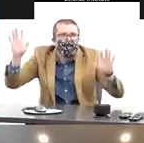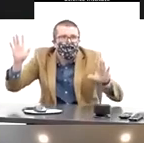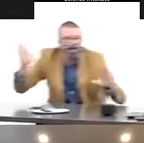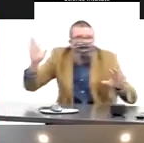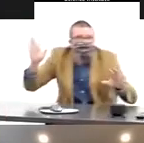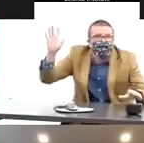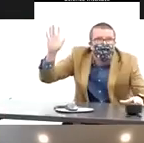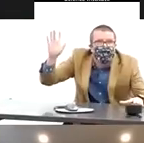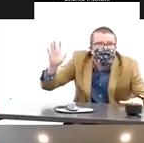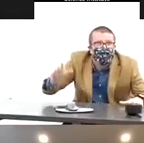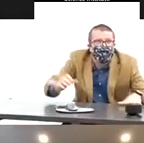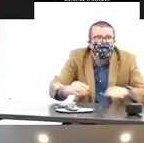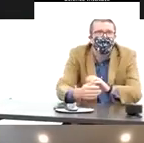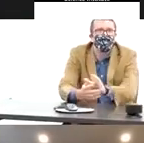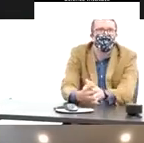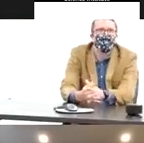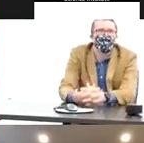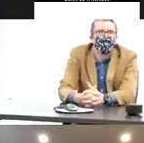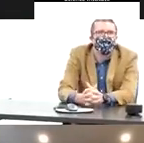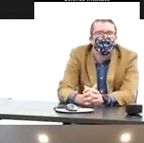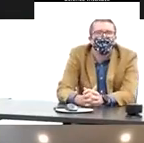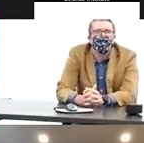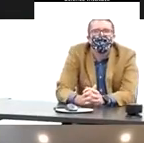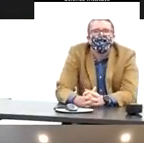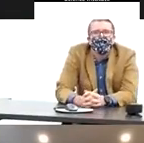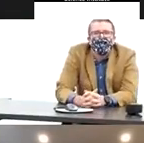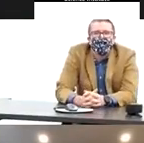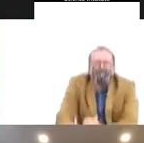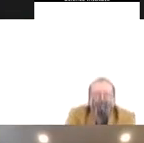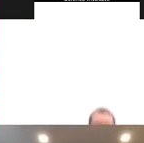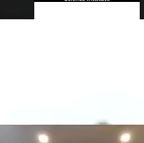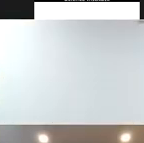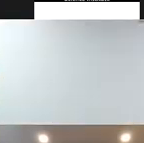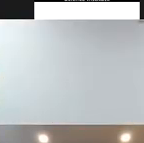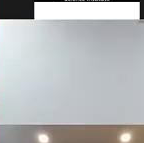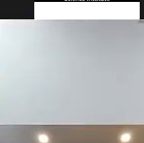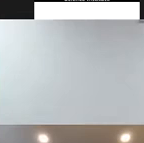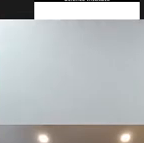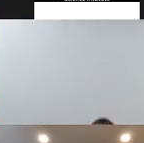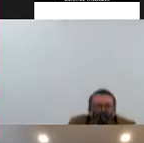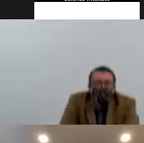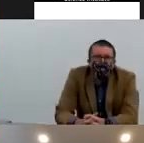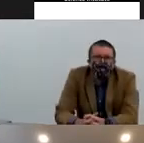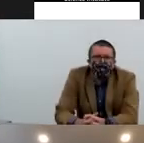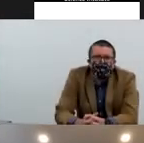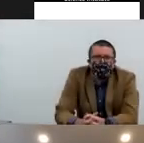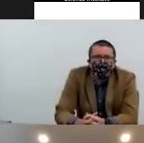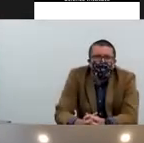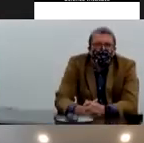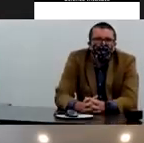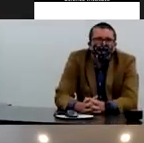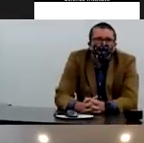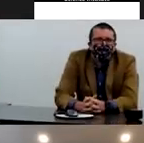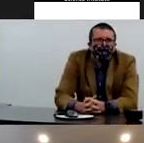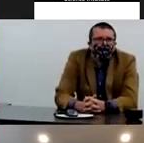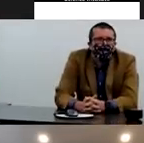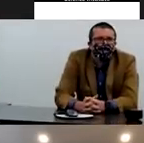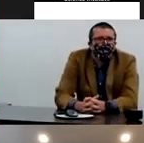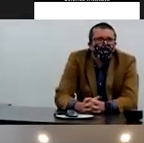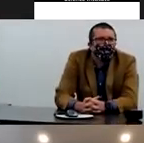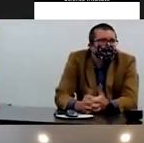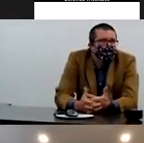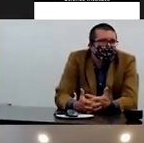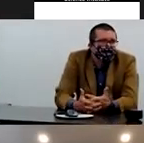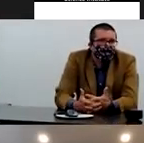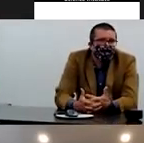There I am. I'm too tall. That's okay. I'll stay over here. Uh, to tell you about our work with SARS-CoV-2 and what we know about what happens